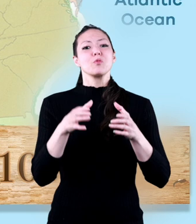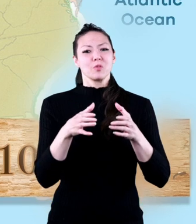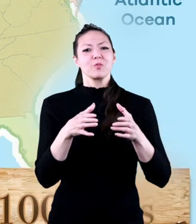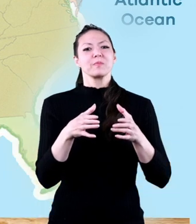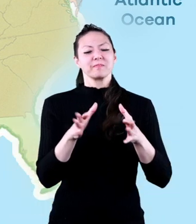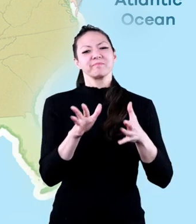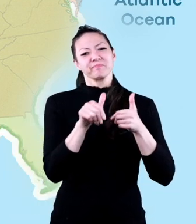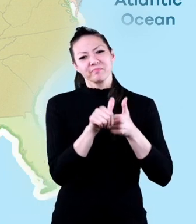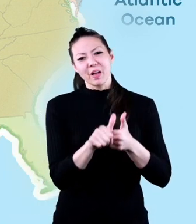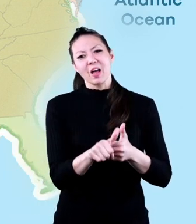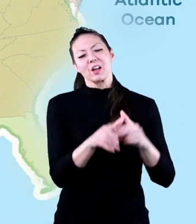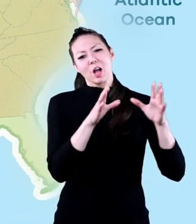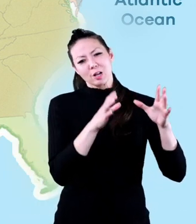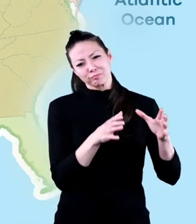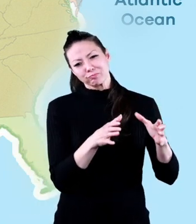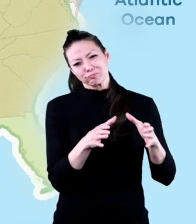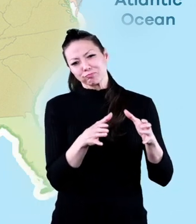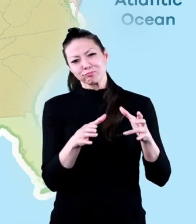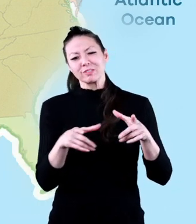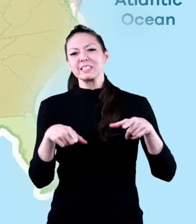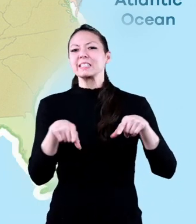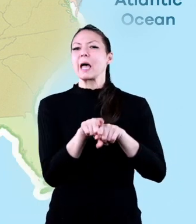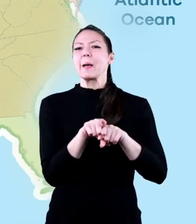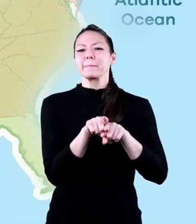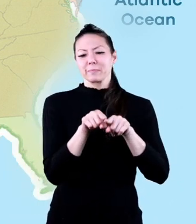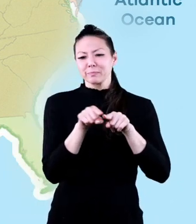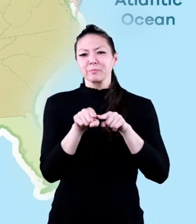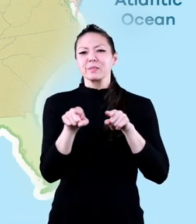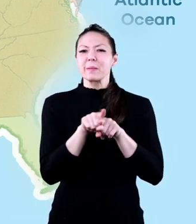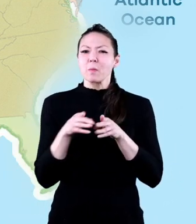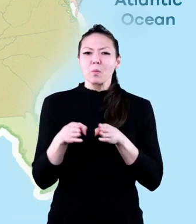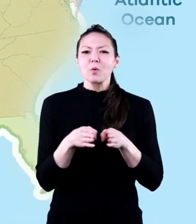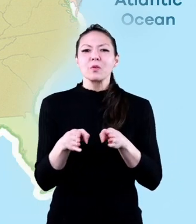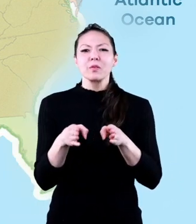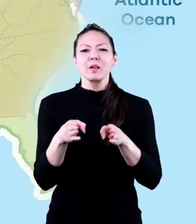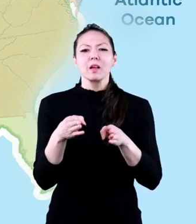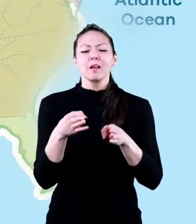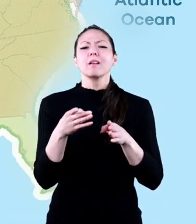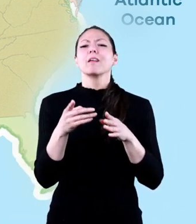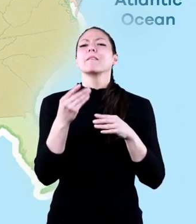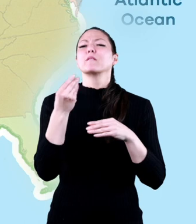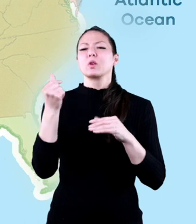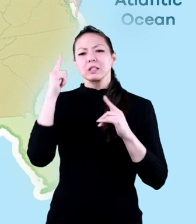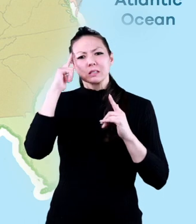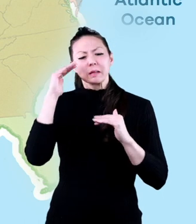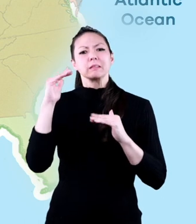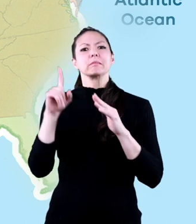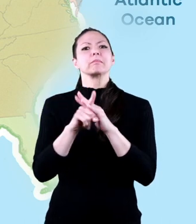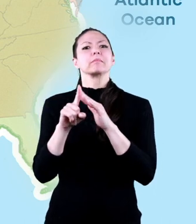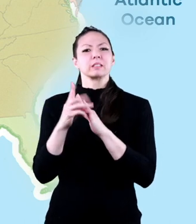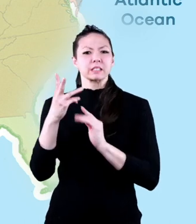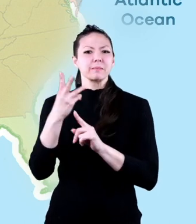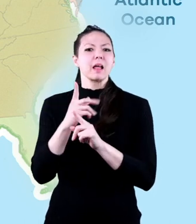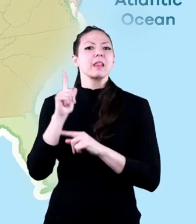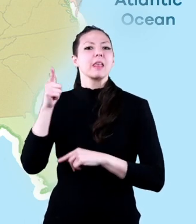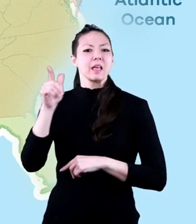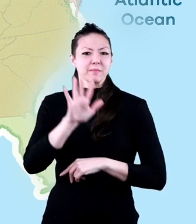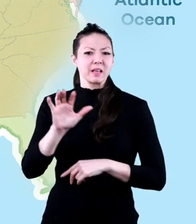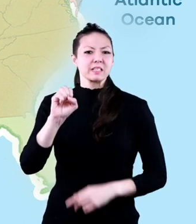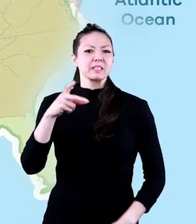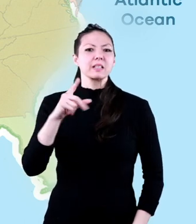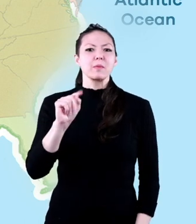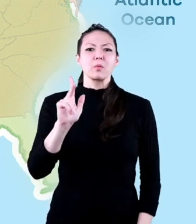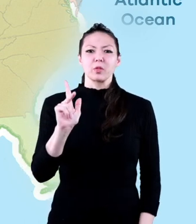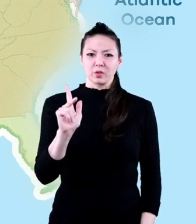and the group mostly followed the same route as before, with a few exceptions. Six months later,